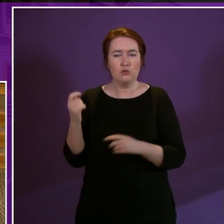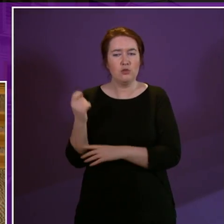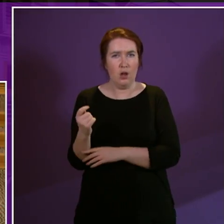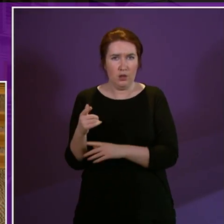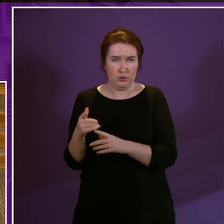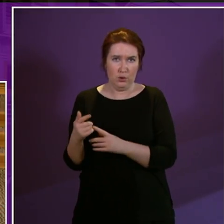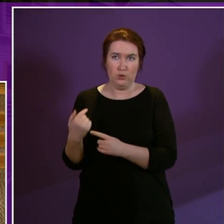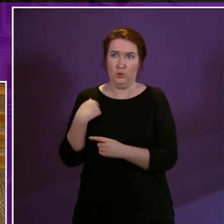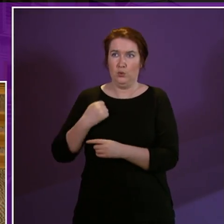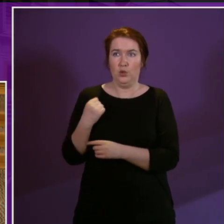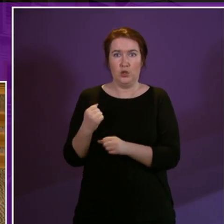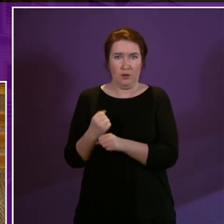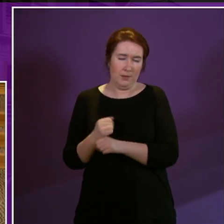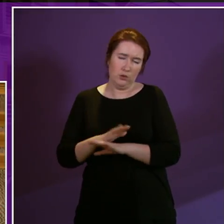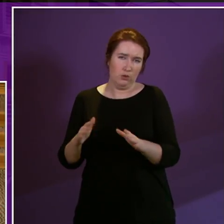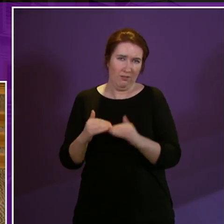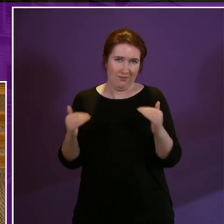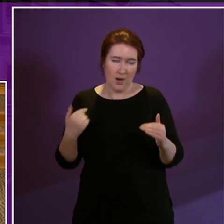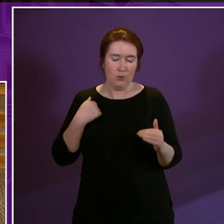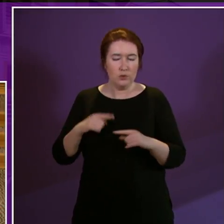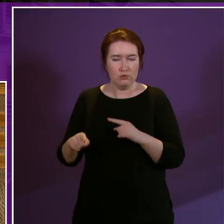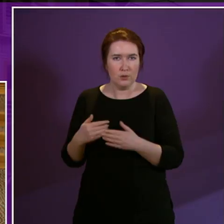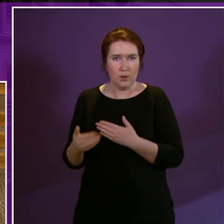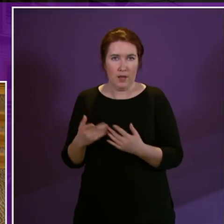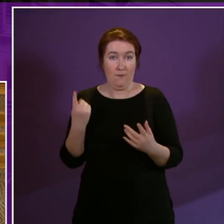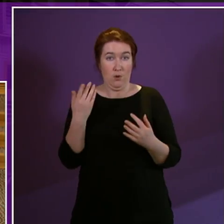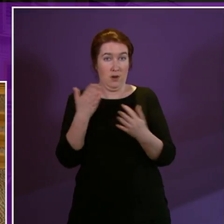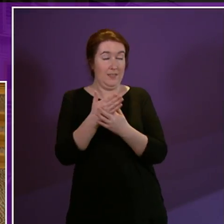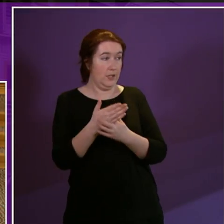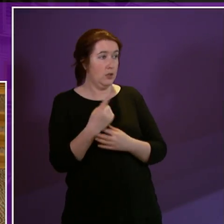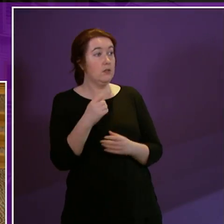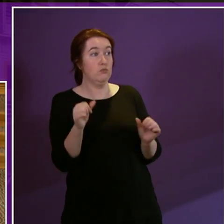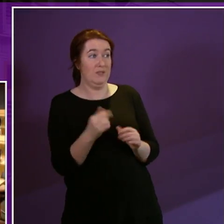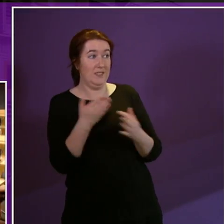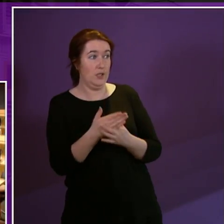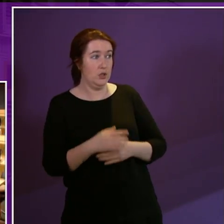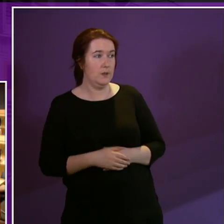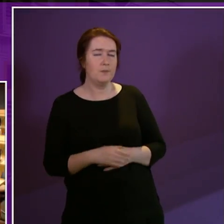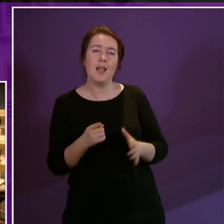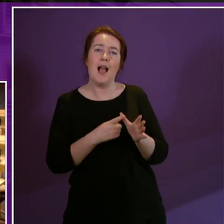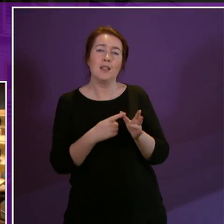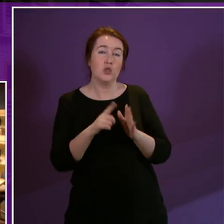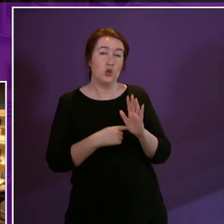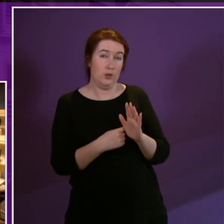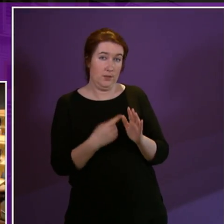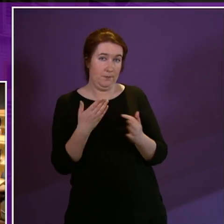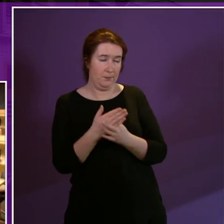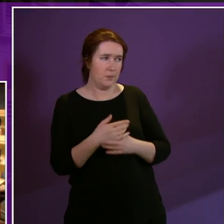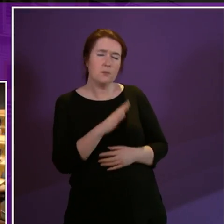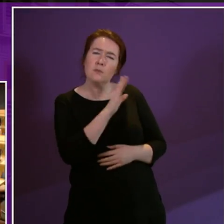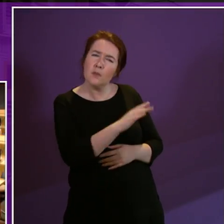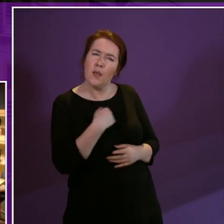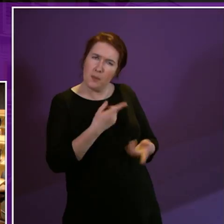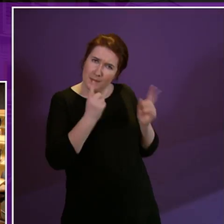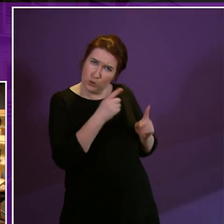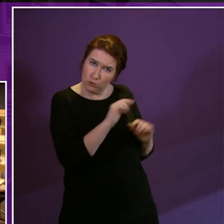put on this Scottish Government Parliament I want to thank yep briefly Alison Johnson I hope the Minister agree with